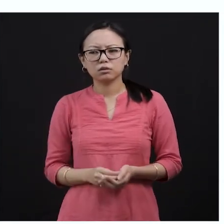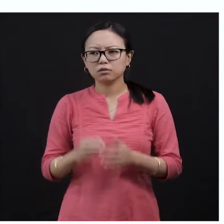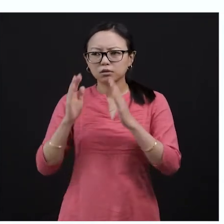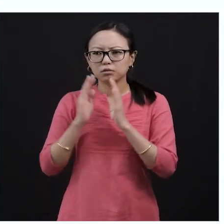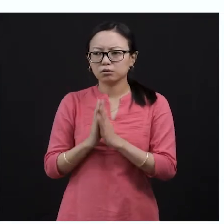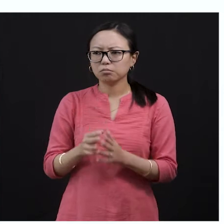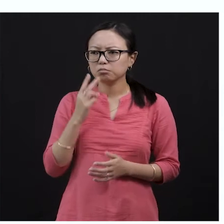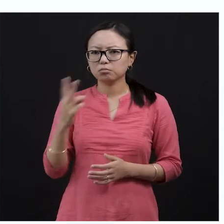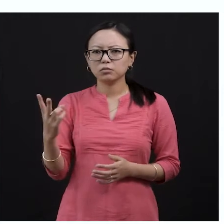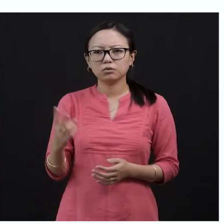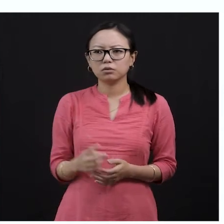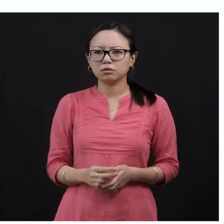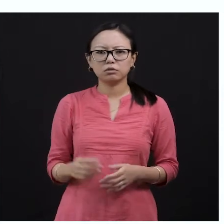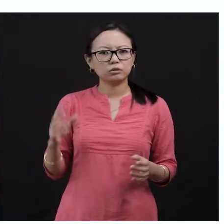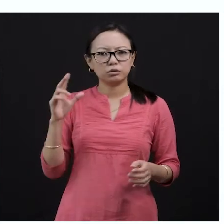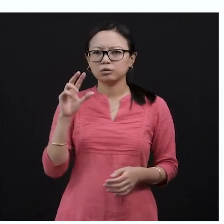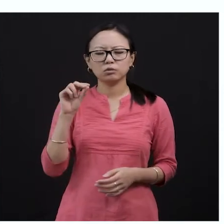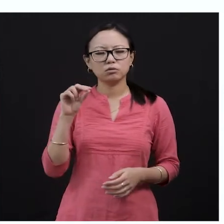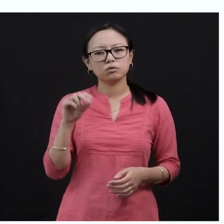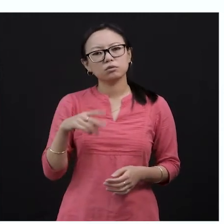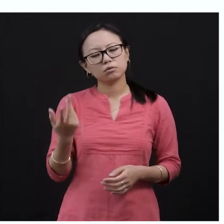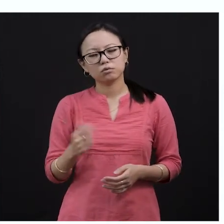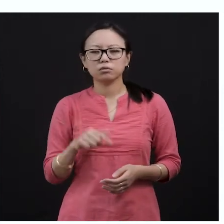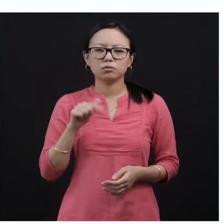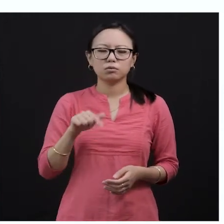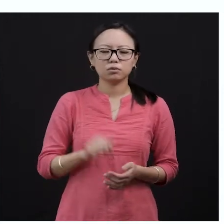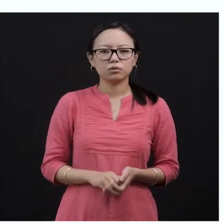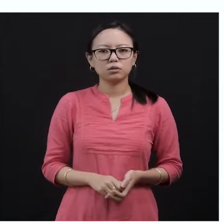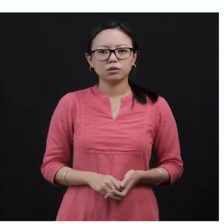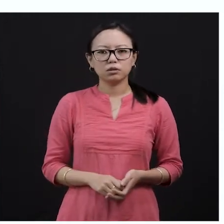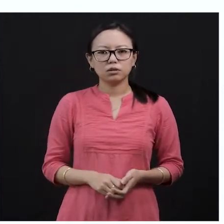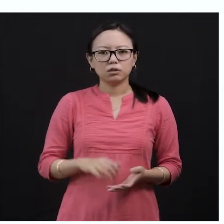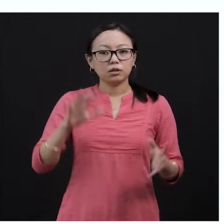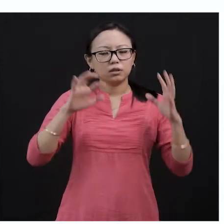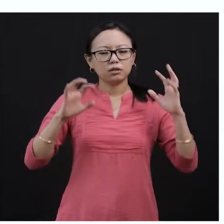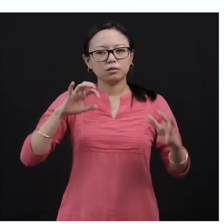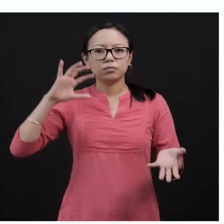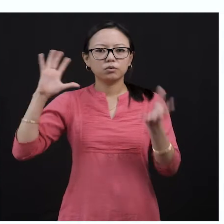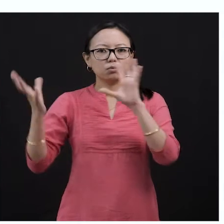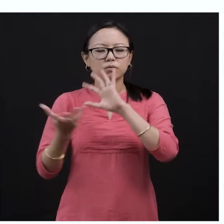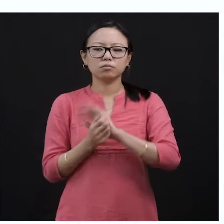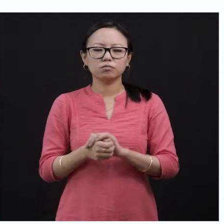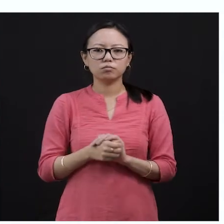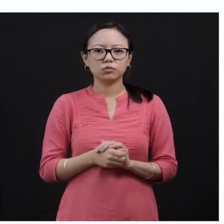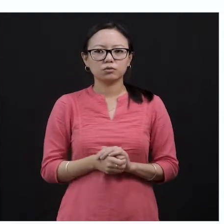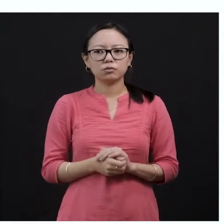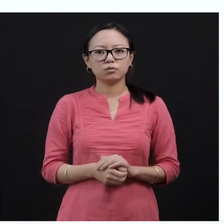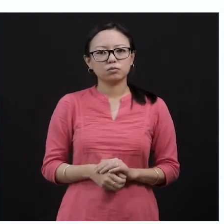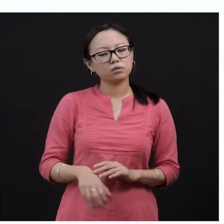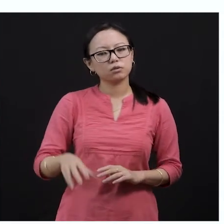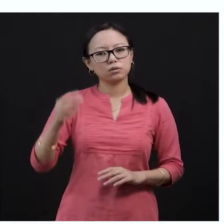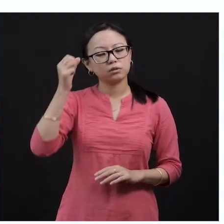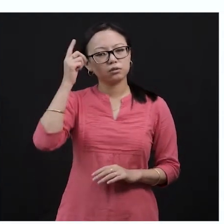have a friend here in this story. Okay. When I say a friend, the author as a boy, okay, the author means the person